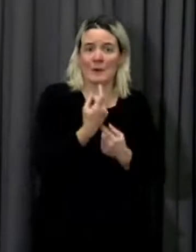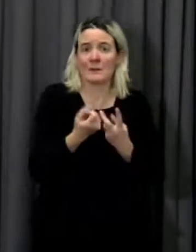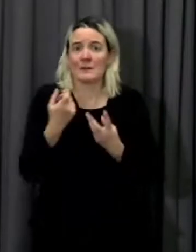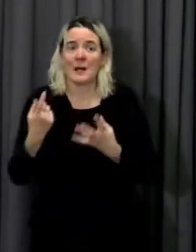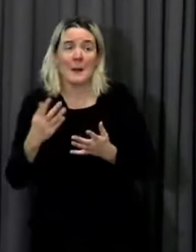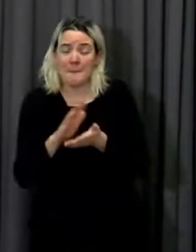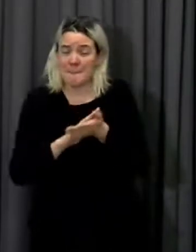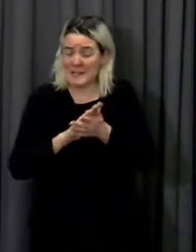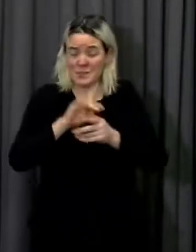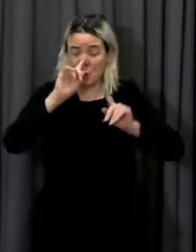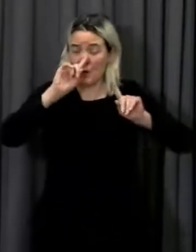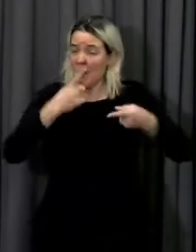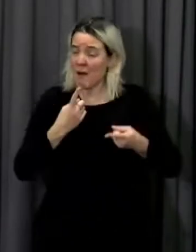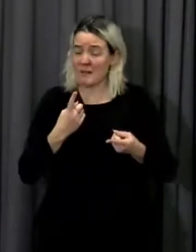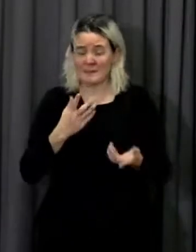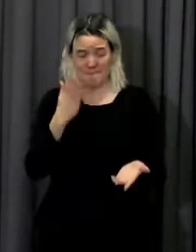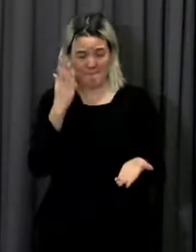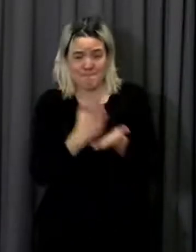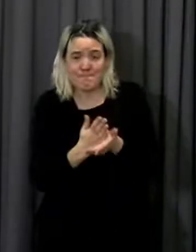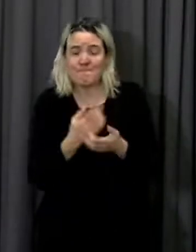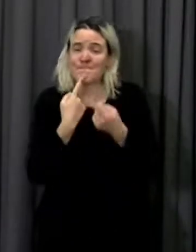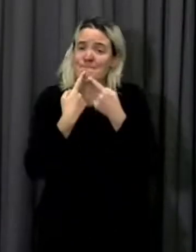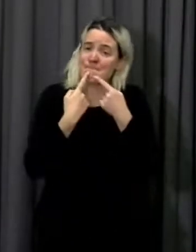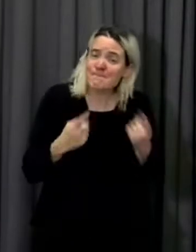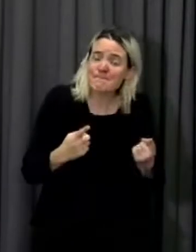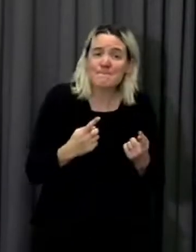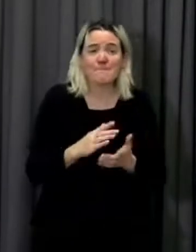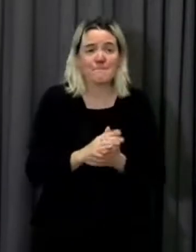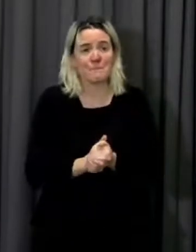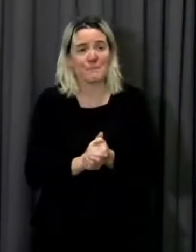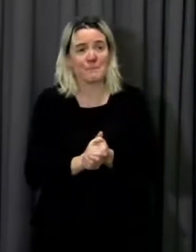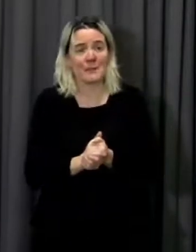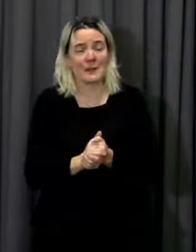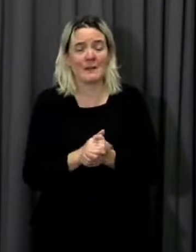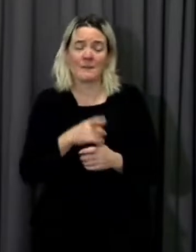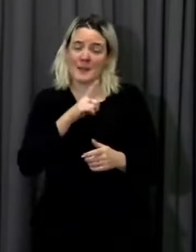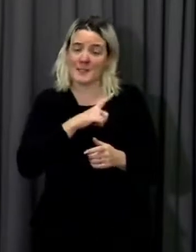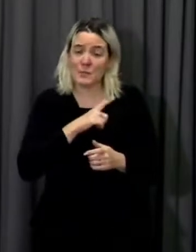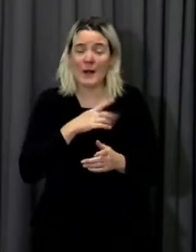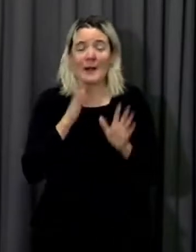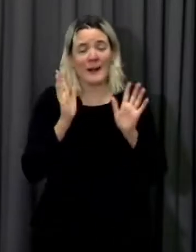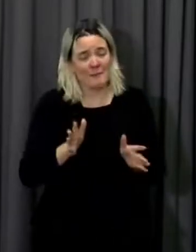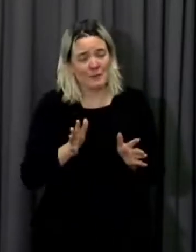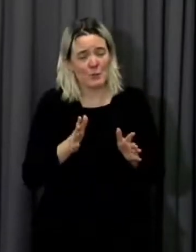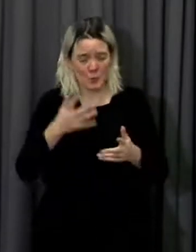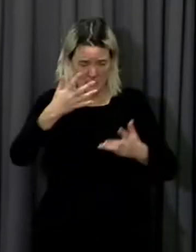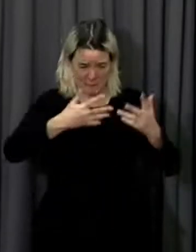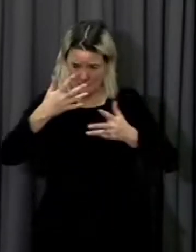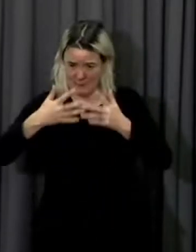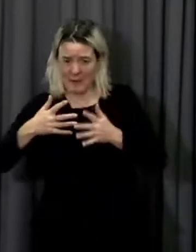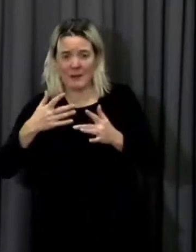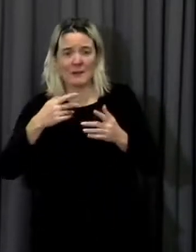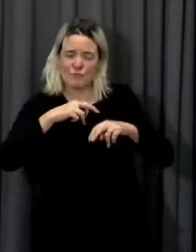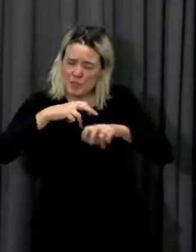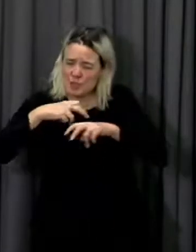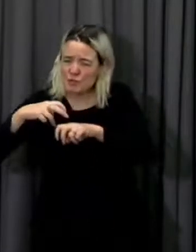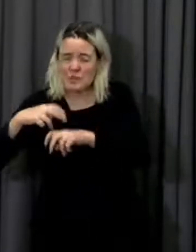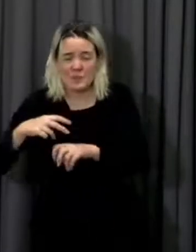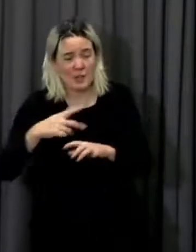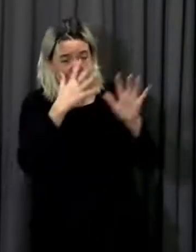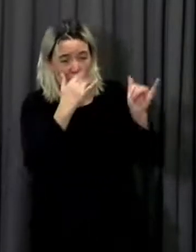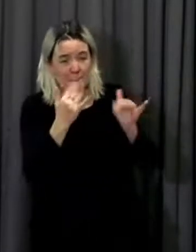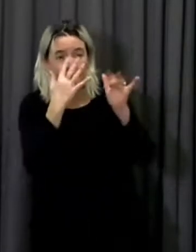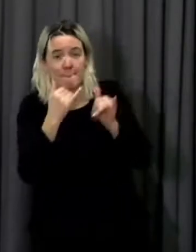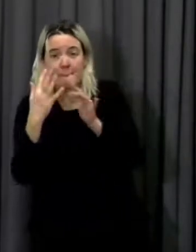yn mor bendant ynglyn â'r risg a dyna pam beth ni'n mynd i neud yw cadw llygedd ar y data a sicrhau bod ni dim ond